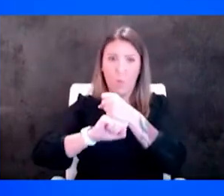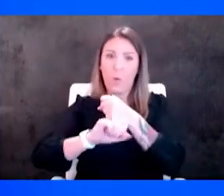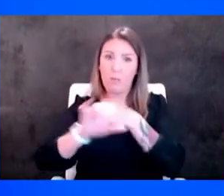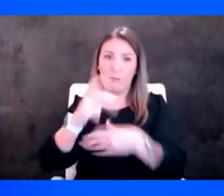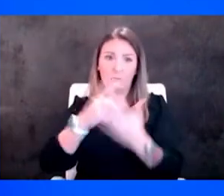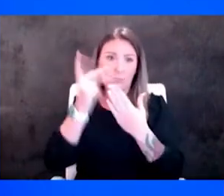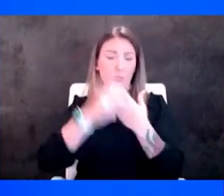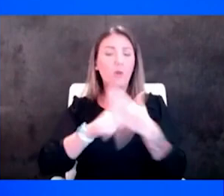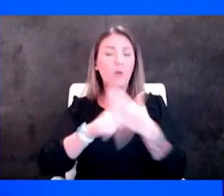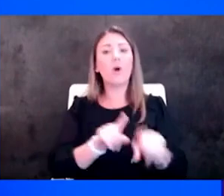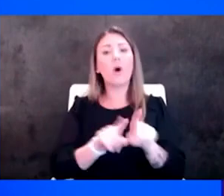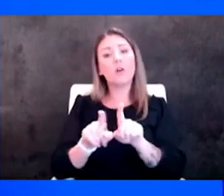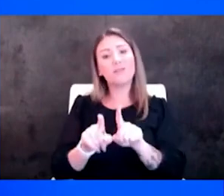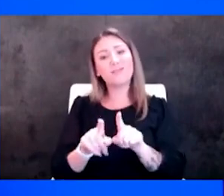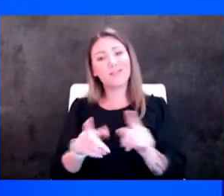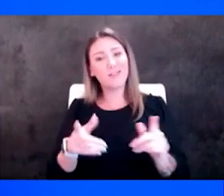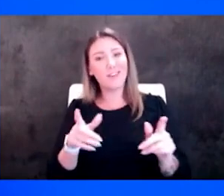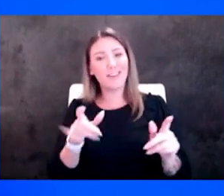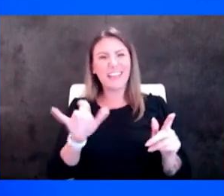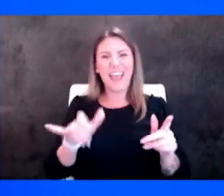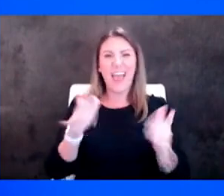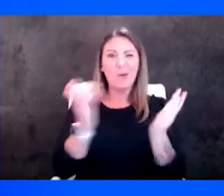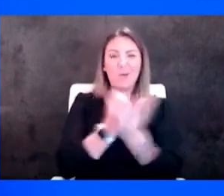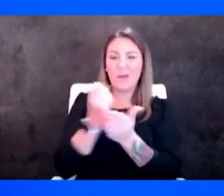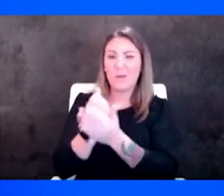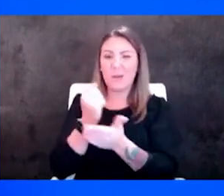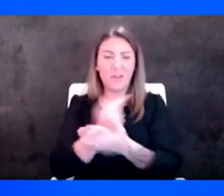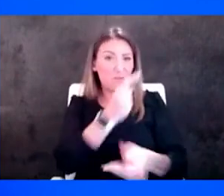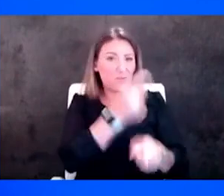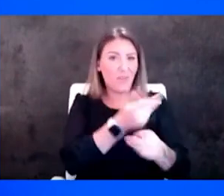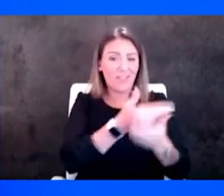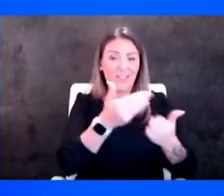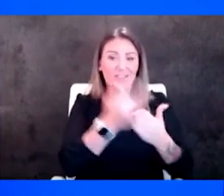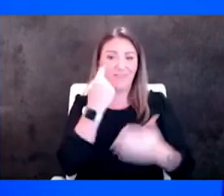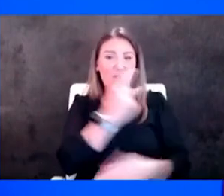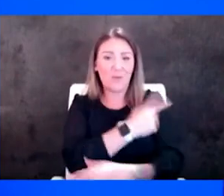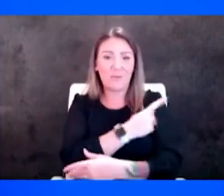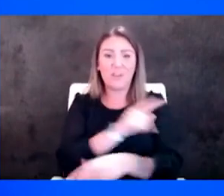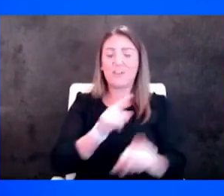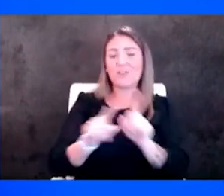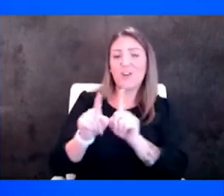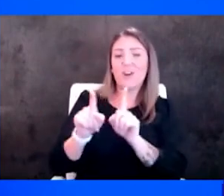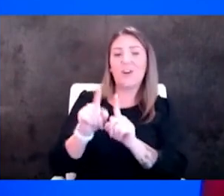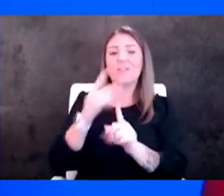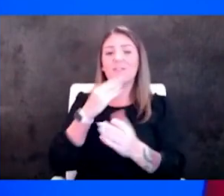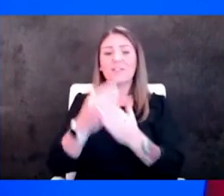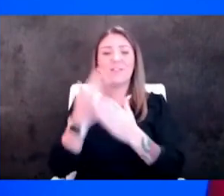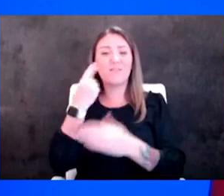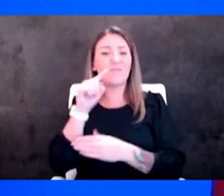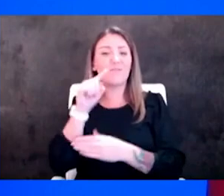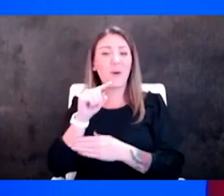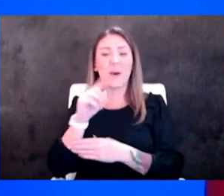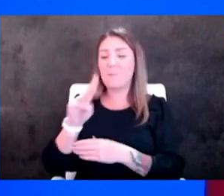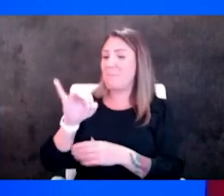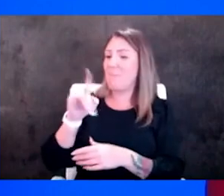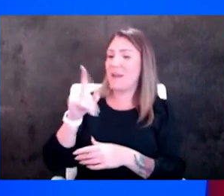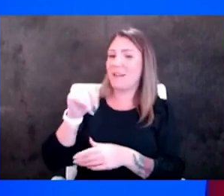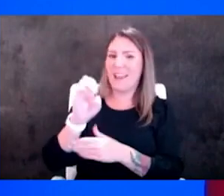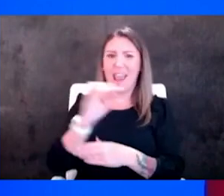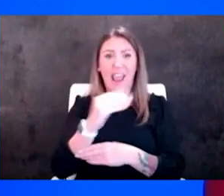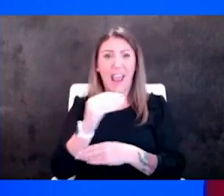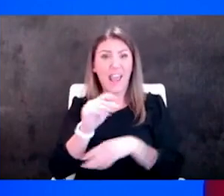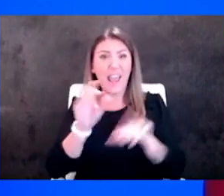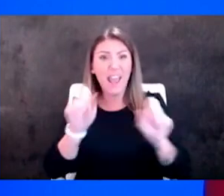you know it's that win-win we're doing the right thing for the patient is also good for the medicare program and we were able to bring 4.3